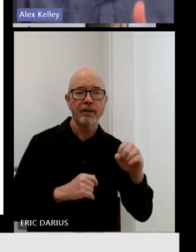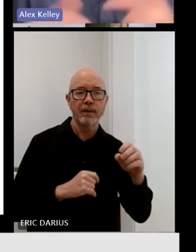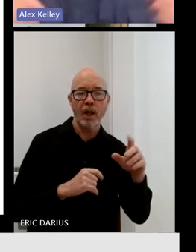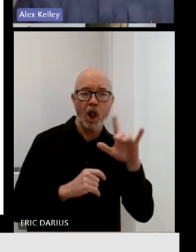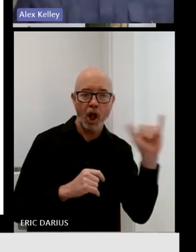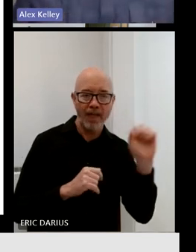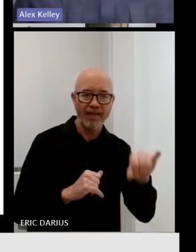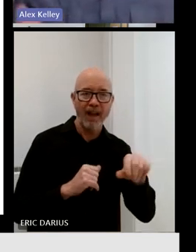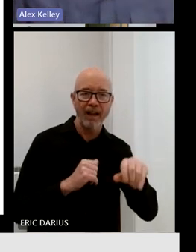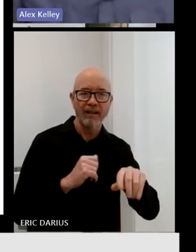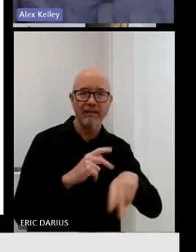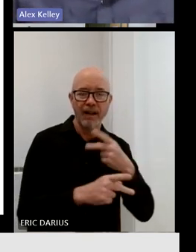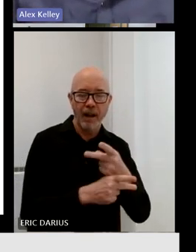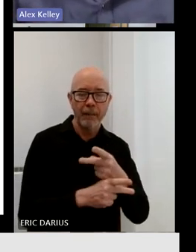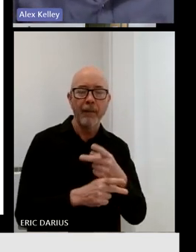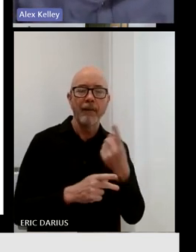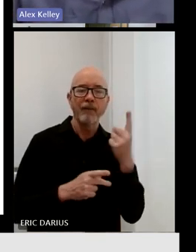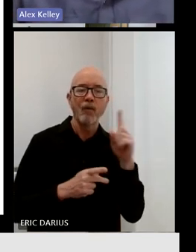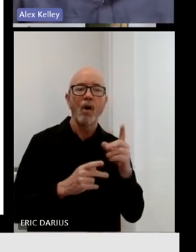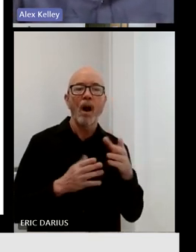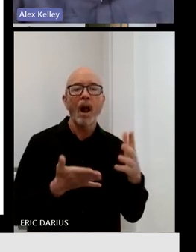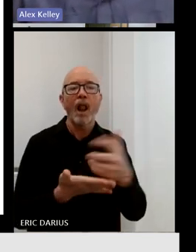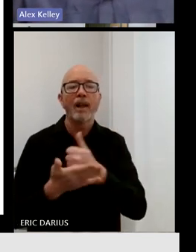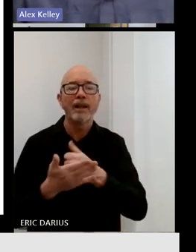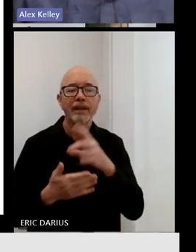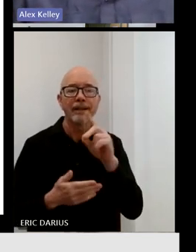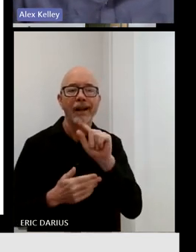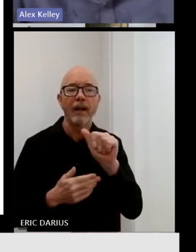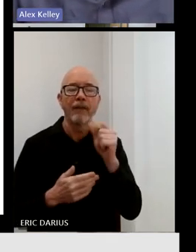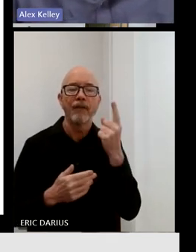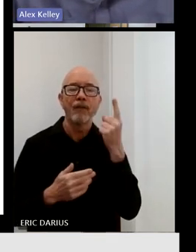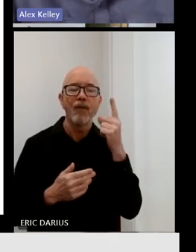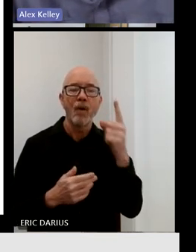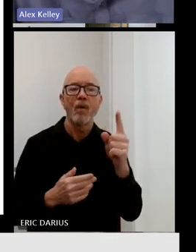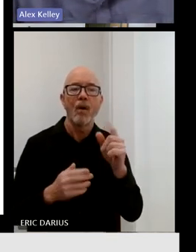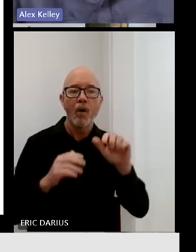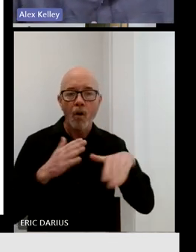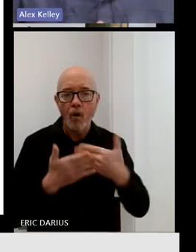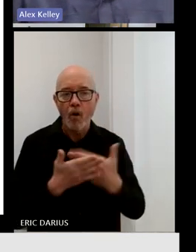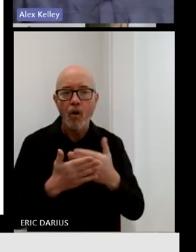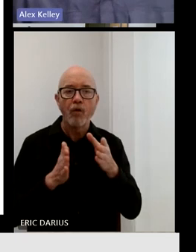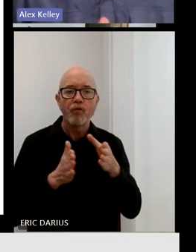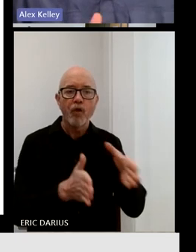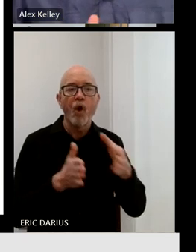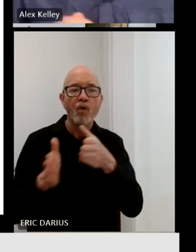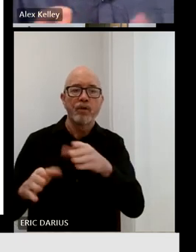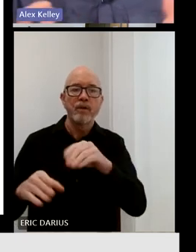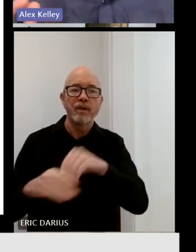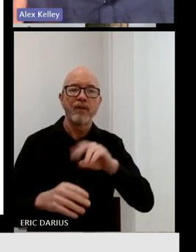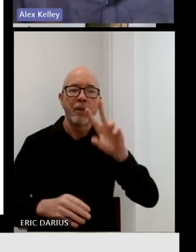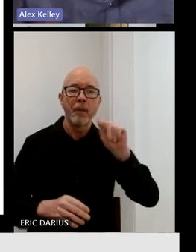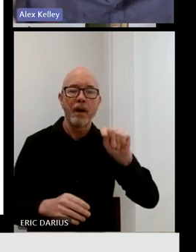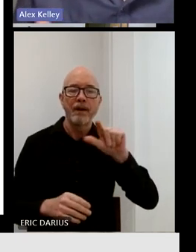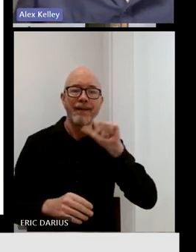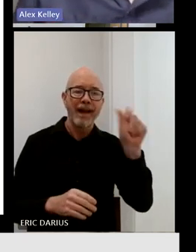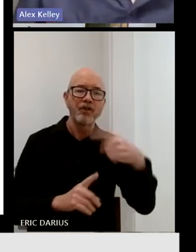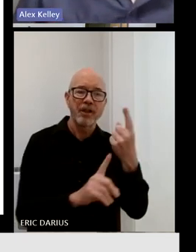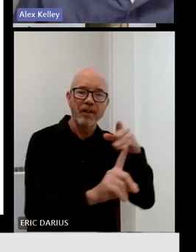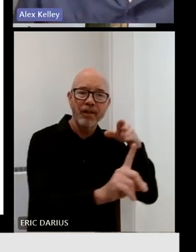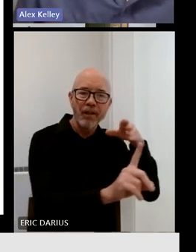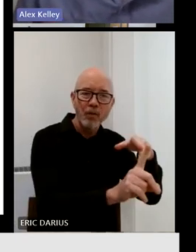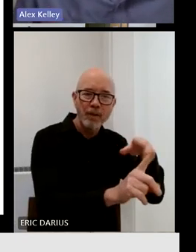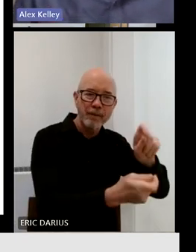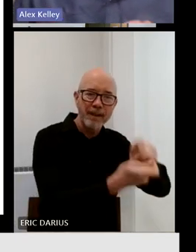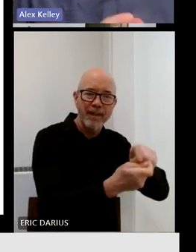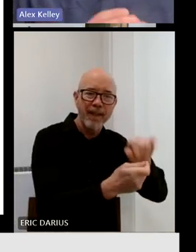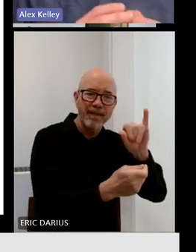collect data for all roads, not just the primary roads that the drive test covers. Another element to this